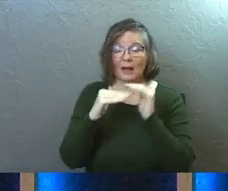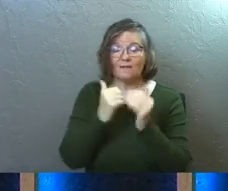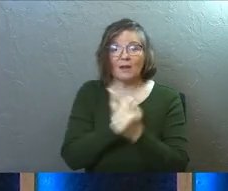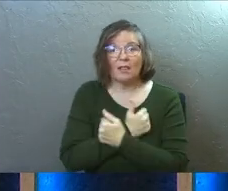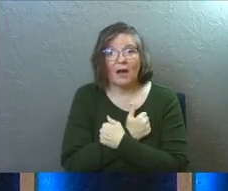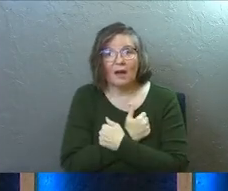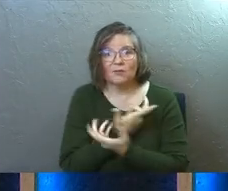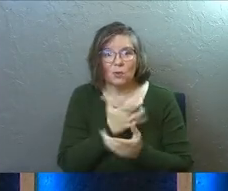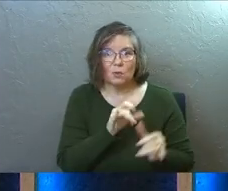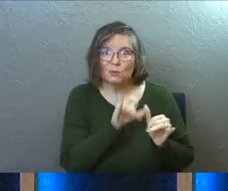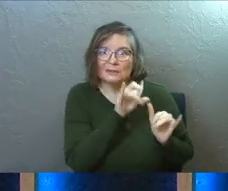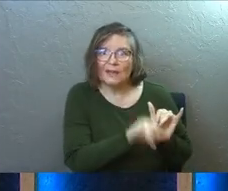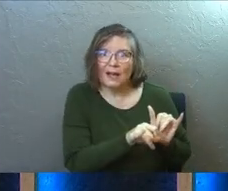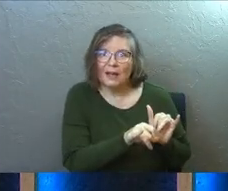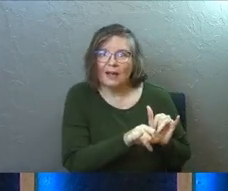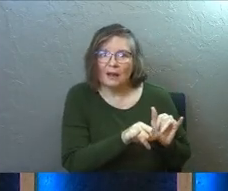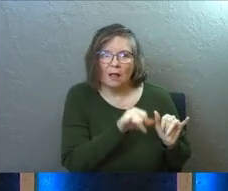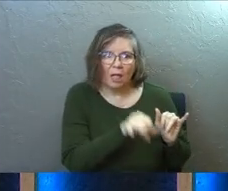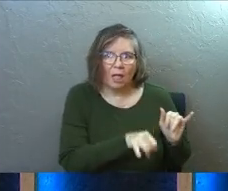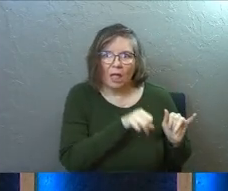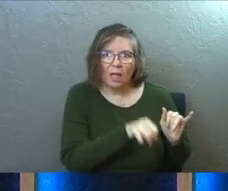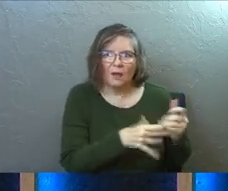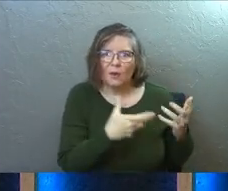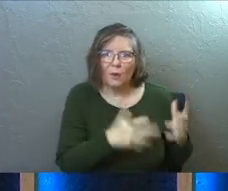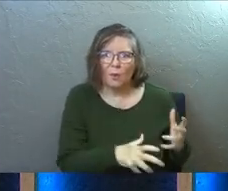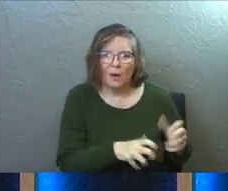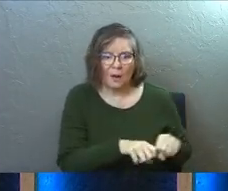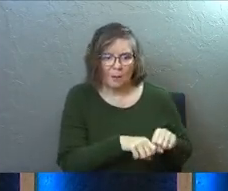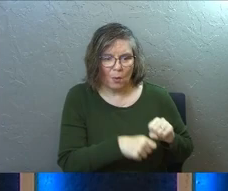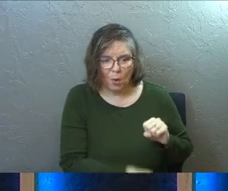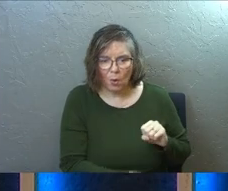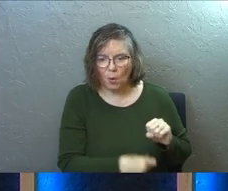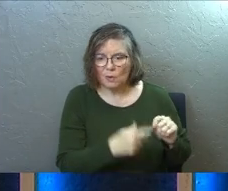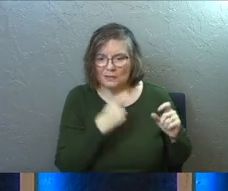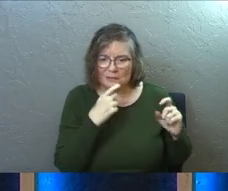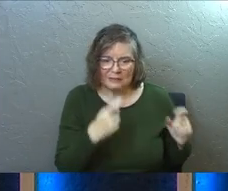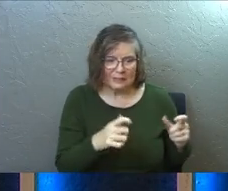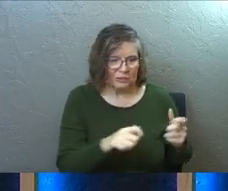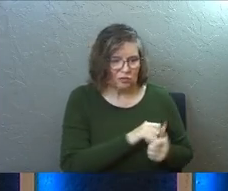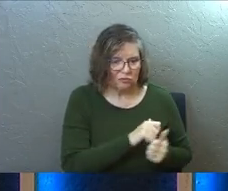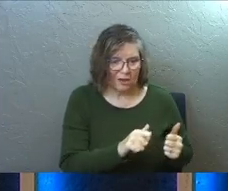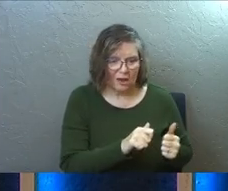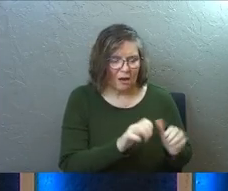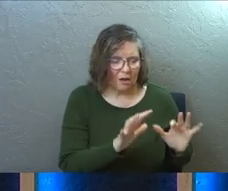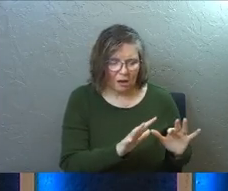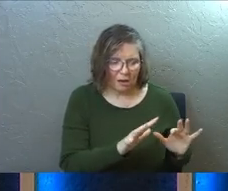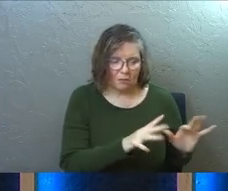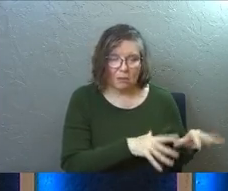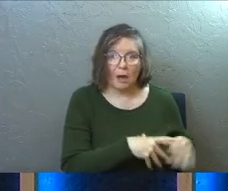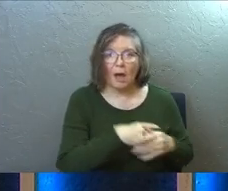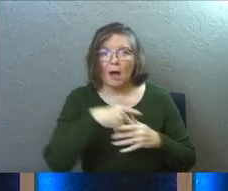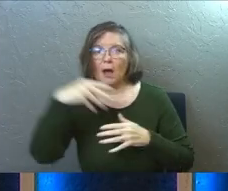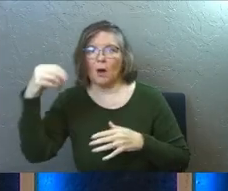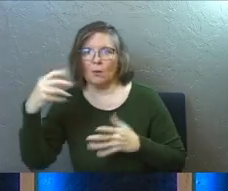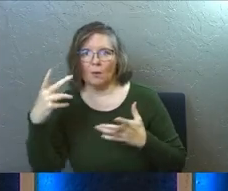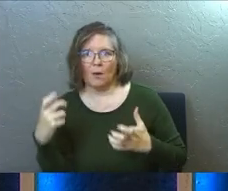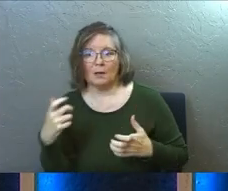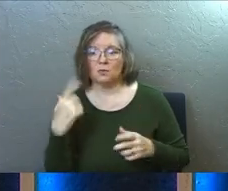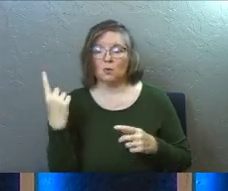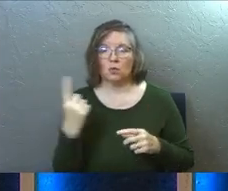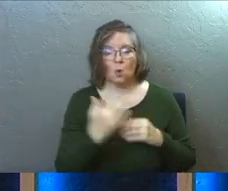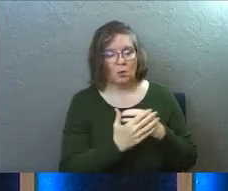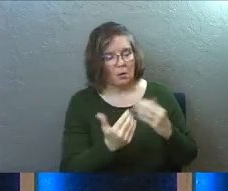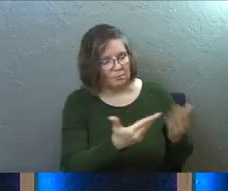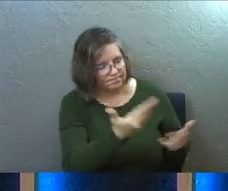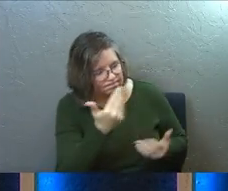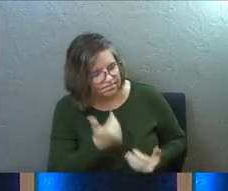too much to leave you there. He won't leave you in your broken, sinful, destructive place. And so he's constantly calling